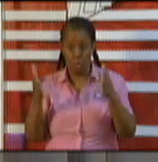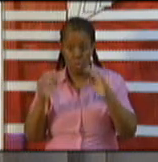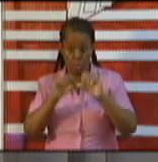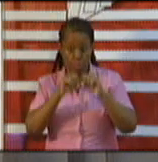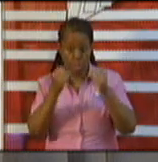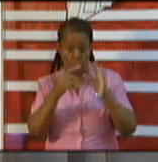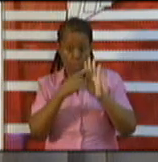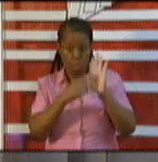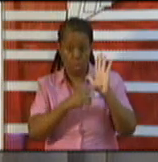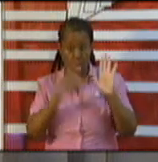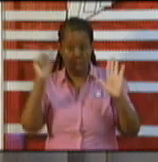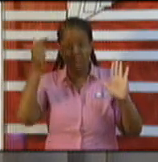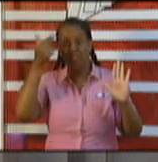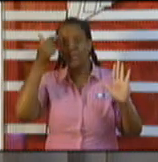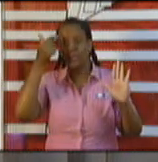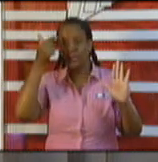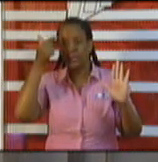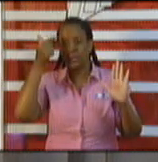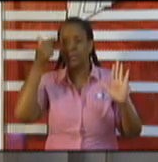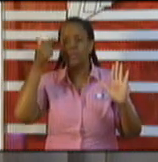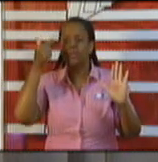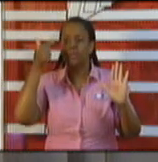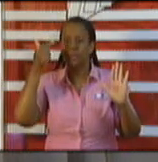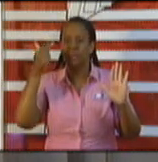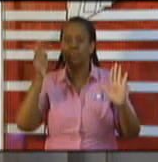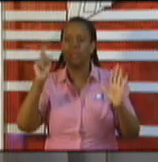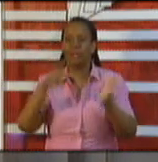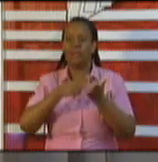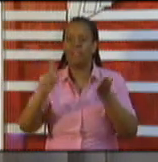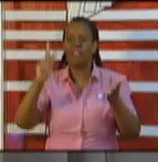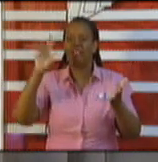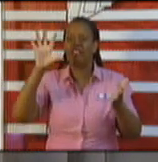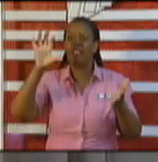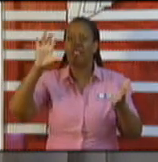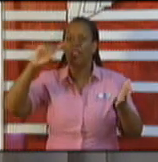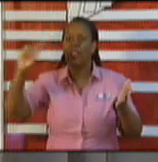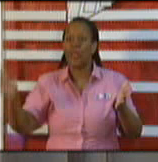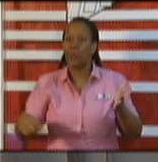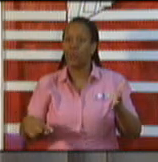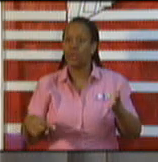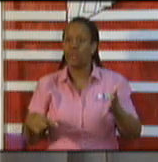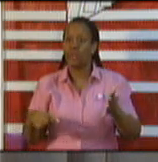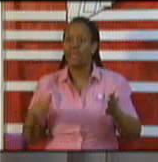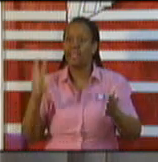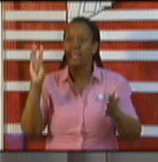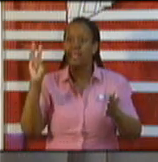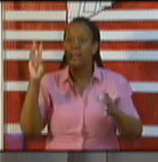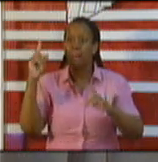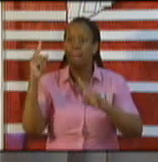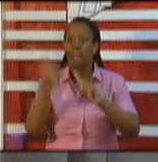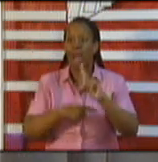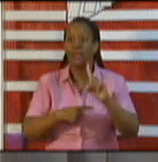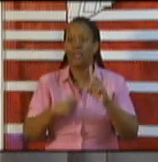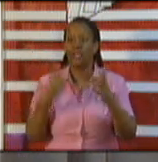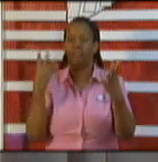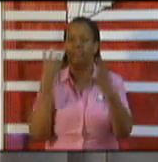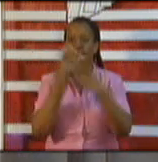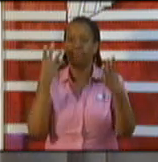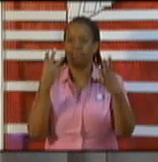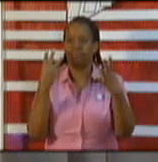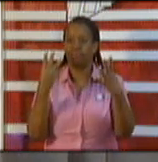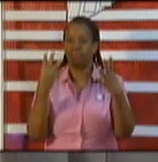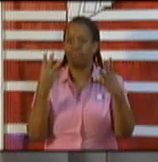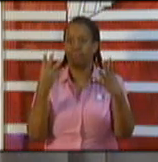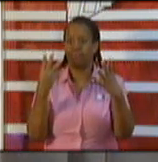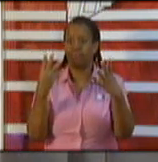to a $50,000 fine, six months imprisonment. We've also gone on to say that public parties or public fets